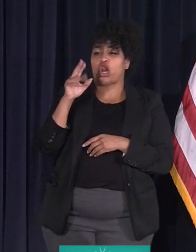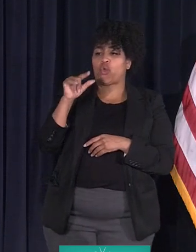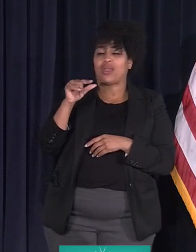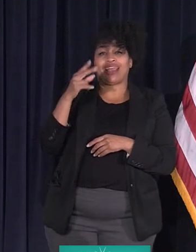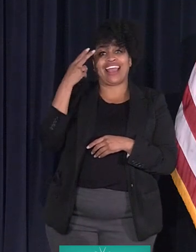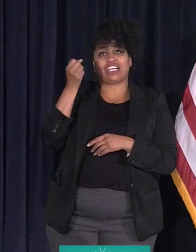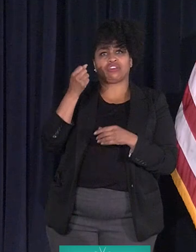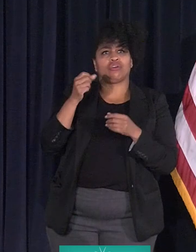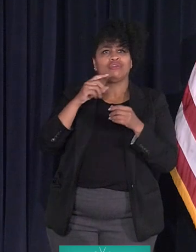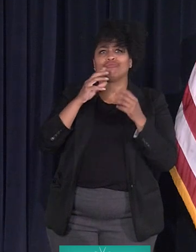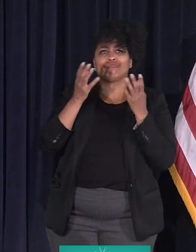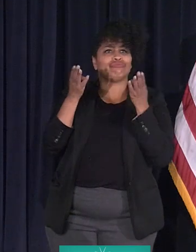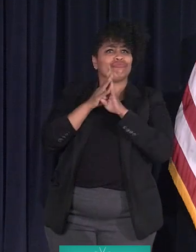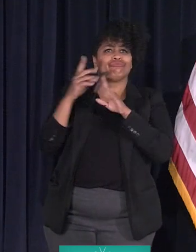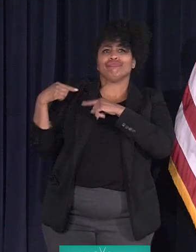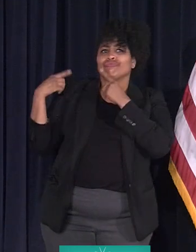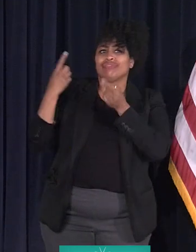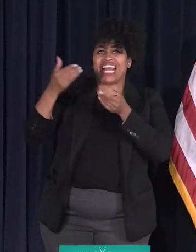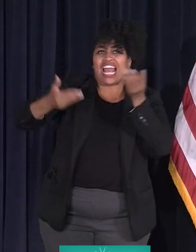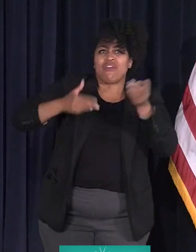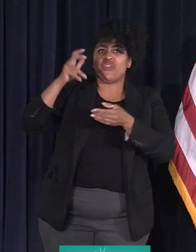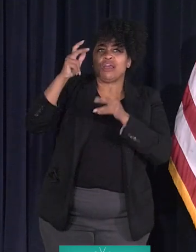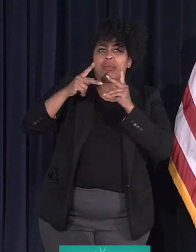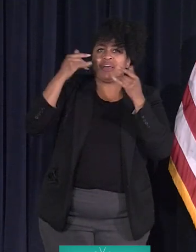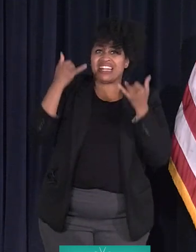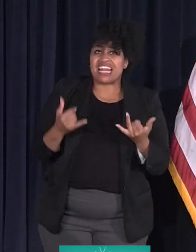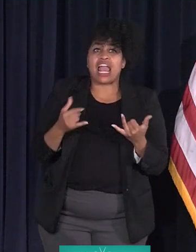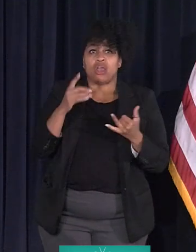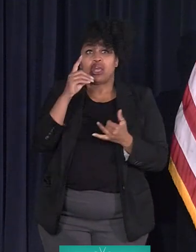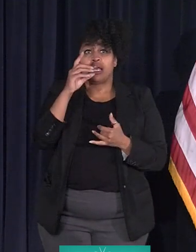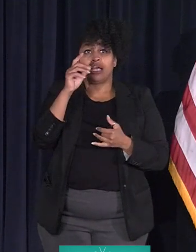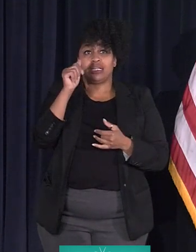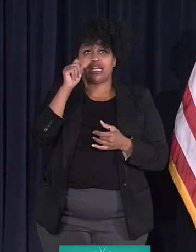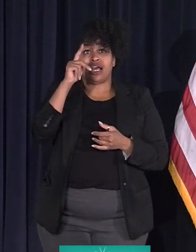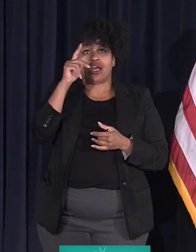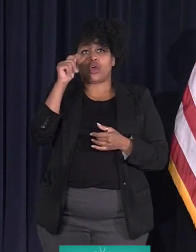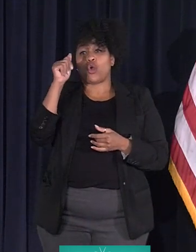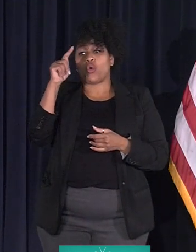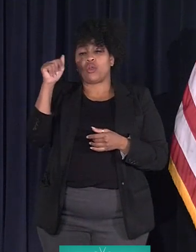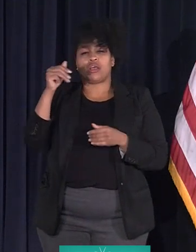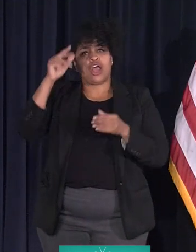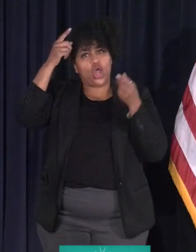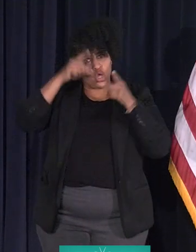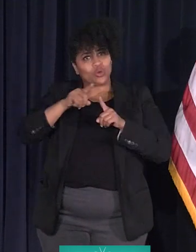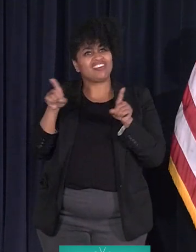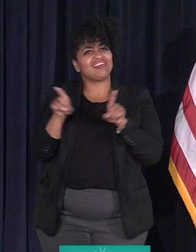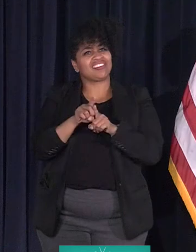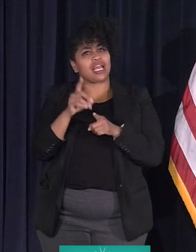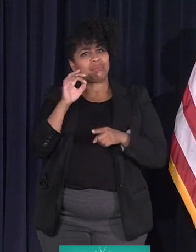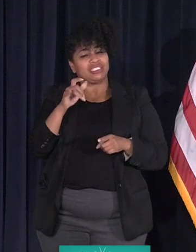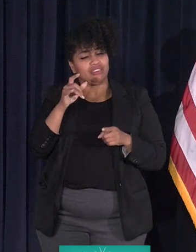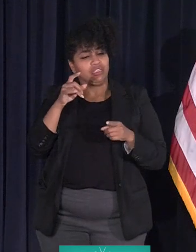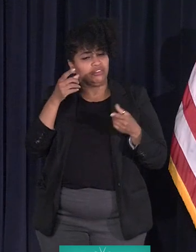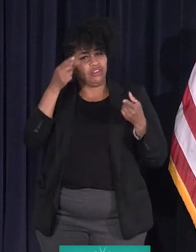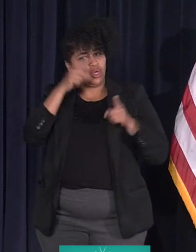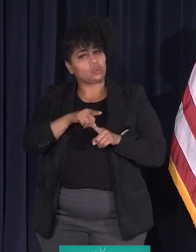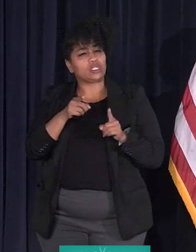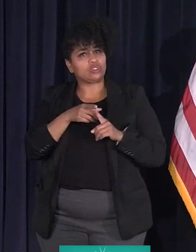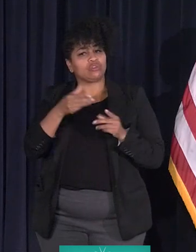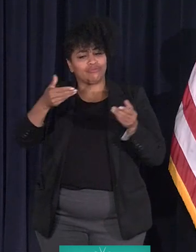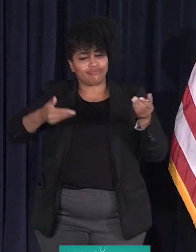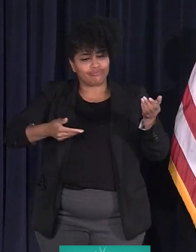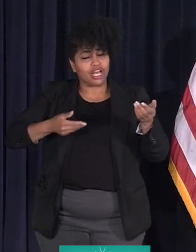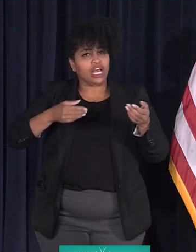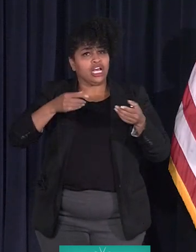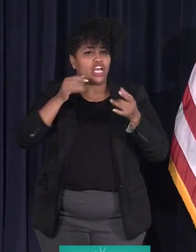They're hiring 300 people right now. And Dakota agreed to the same deal. They are interviewing all Detroit candidates before